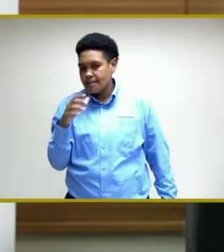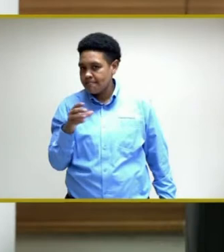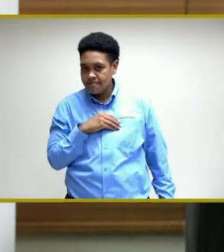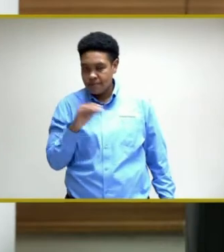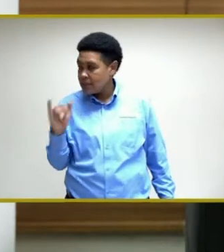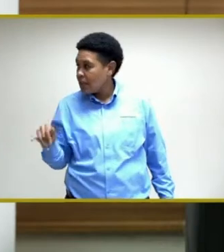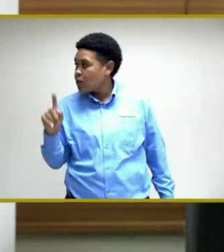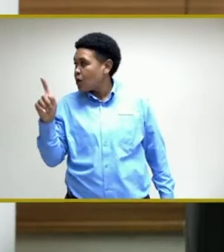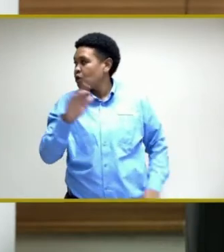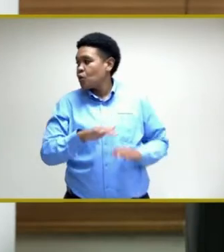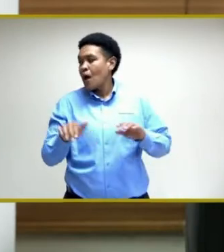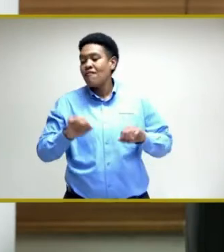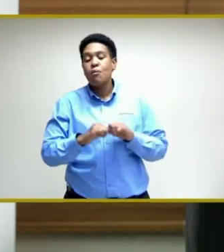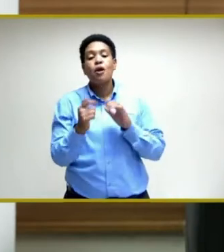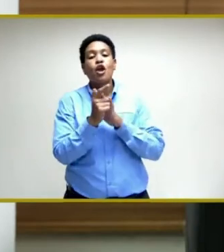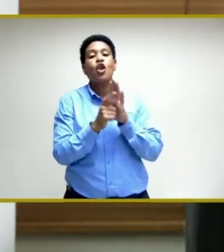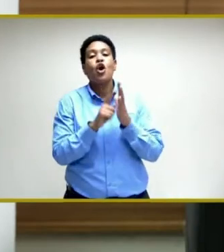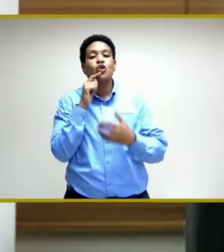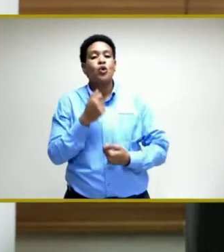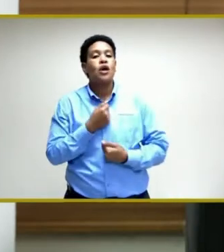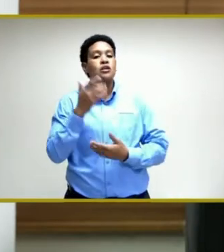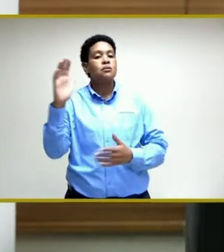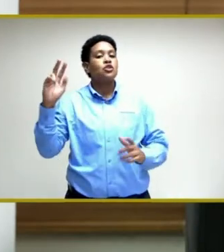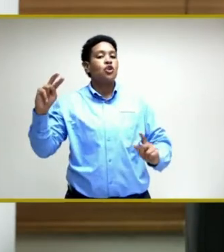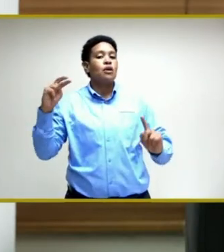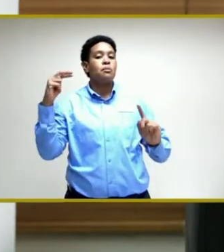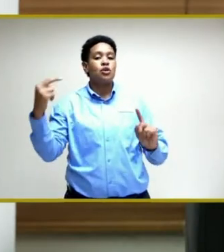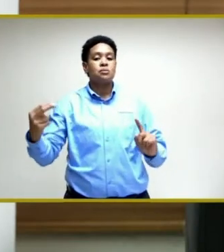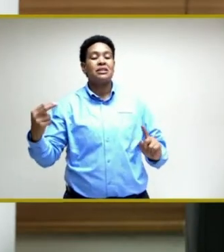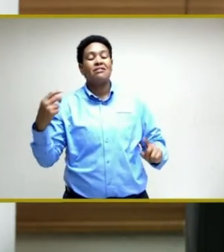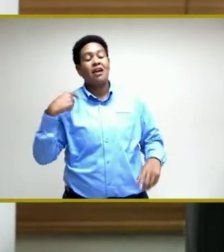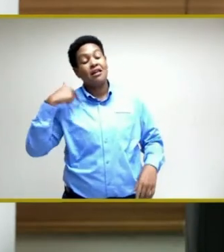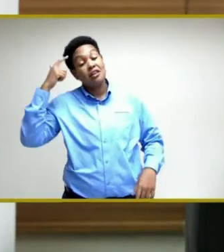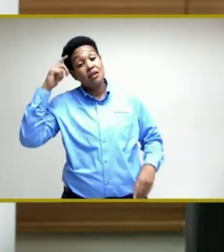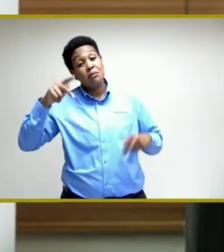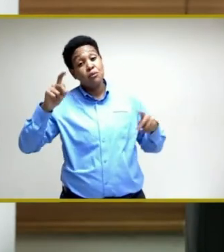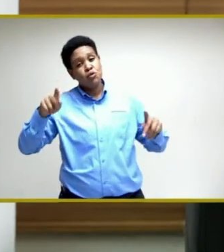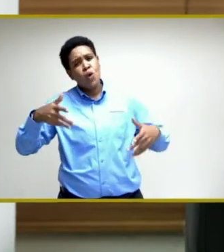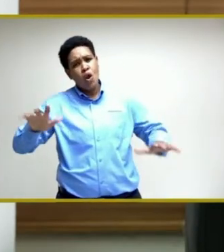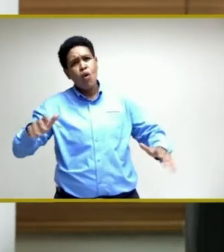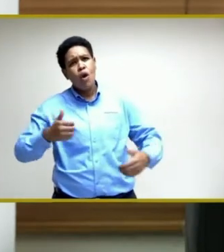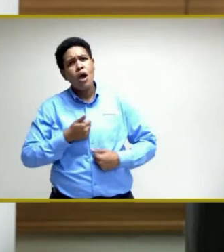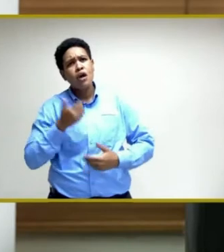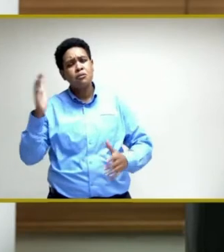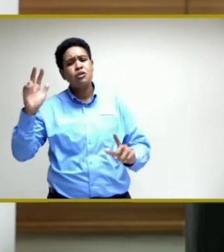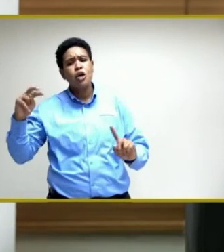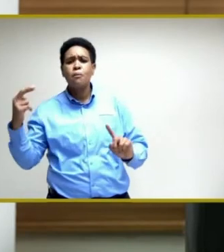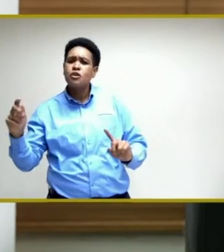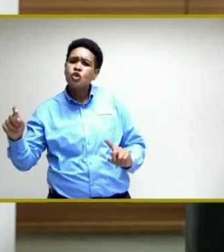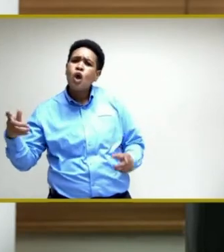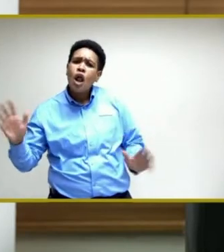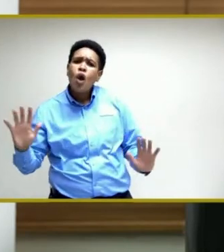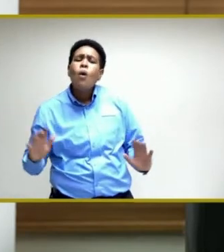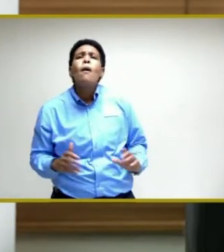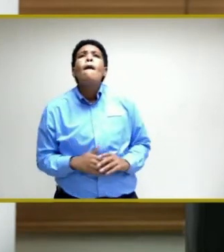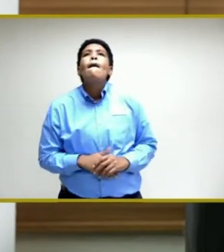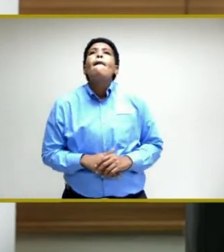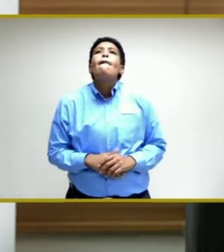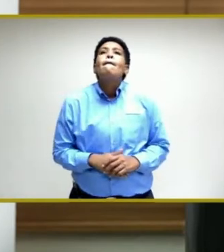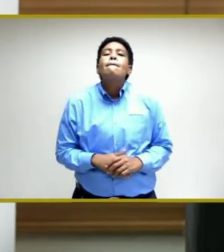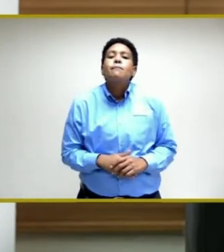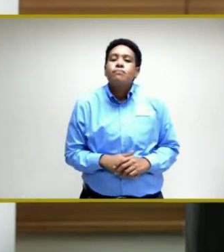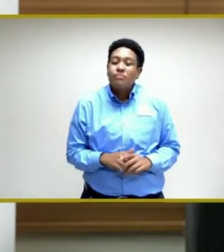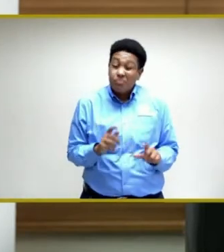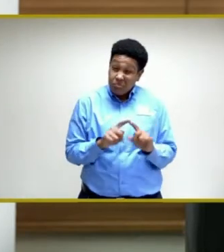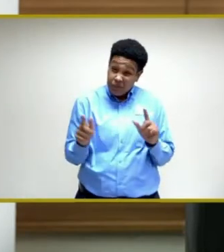the law to express one's view, and I think persons should be allowed to express their views, but at